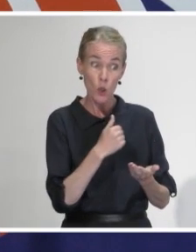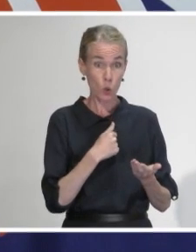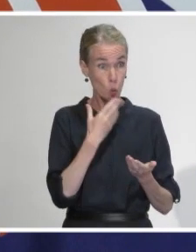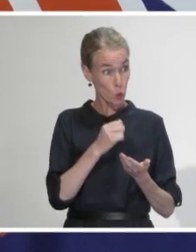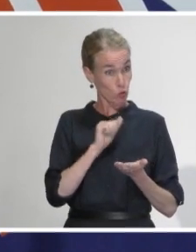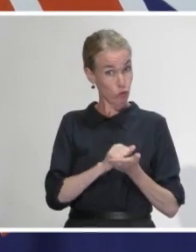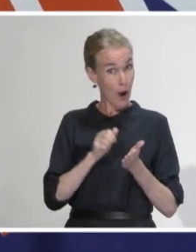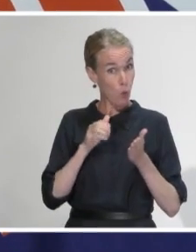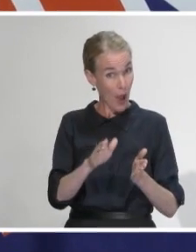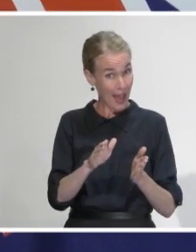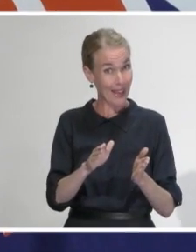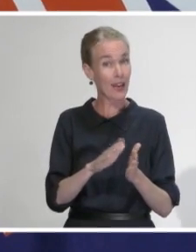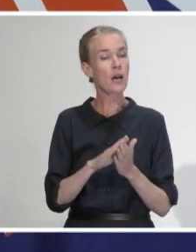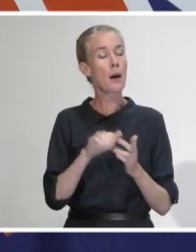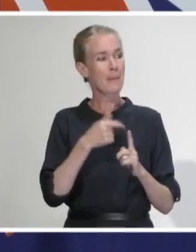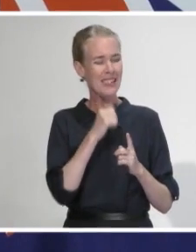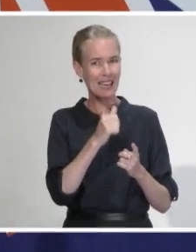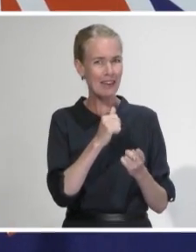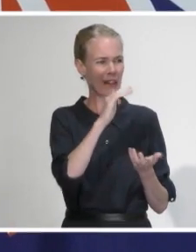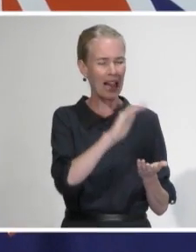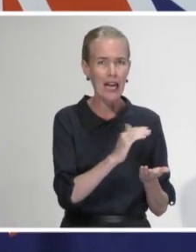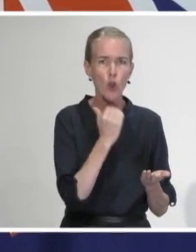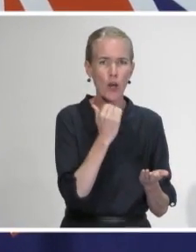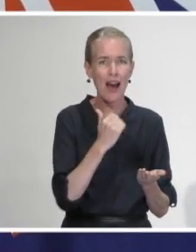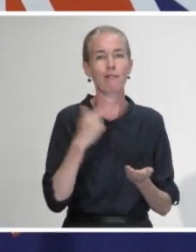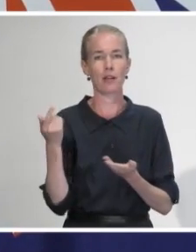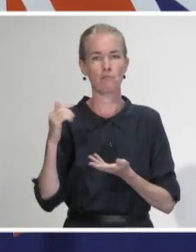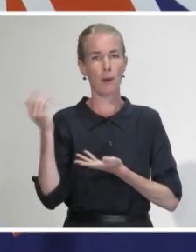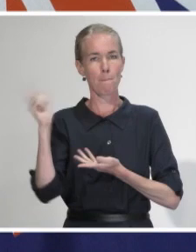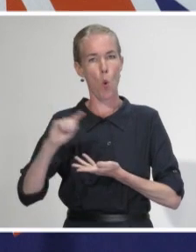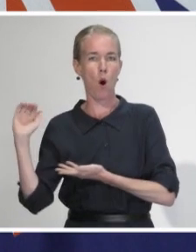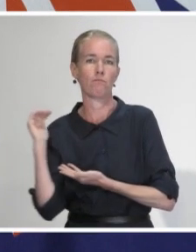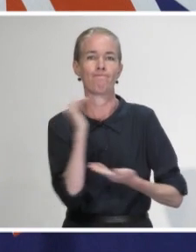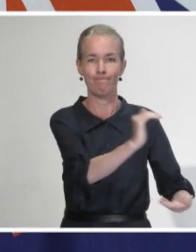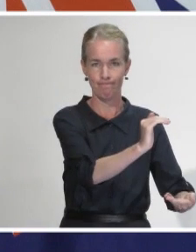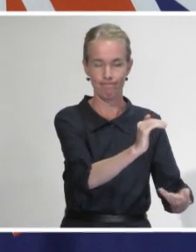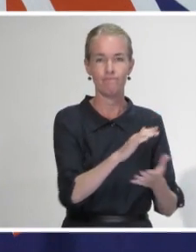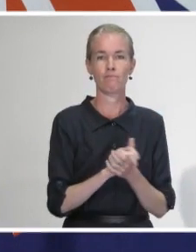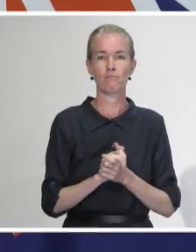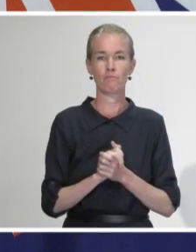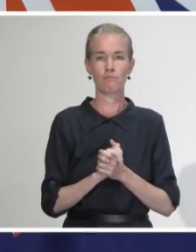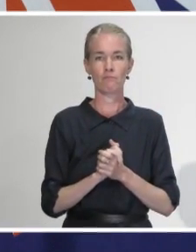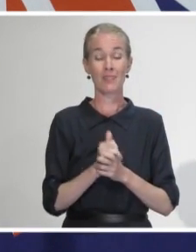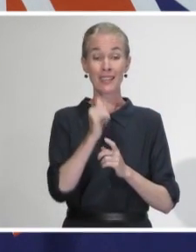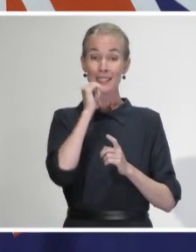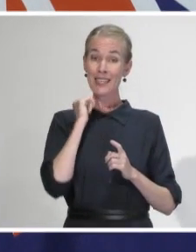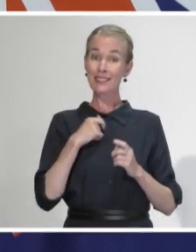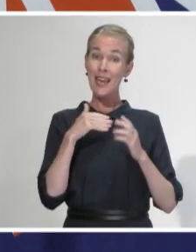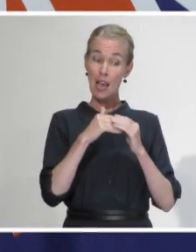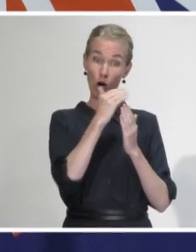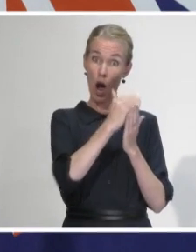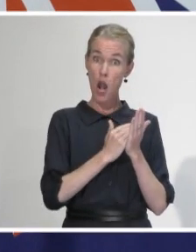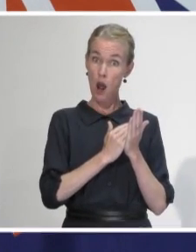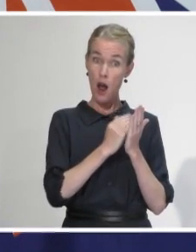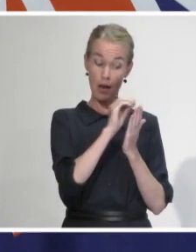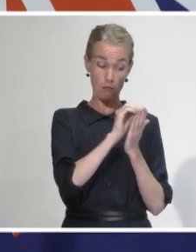PPE for those facilities. We've produced very clear guidance and updated that yesterday on